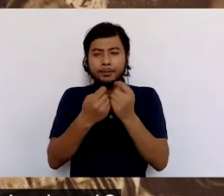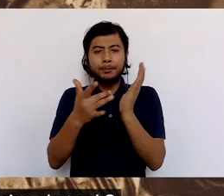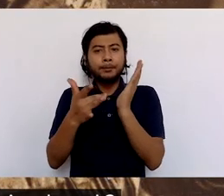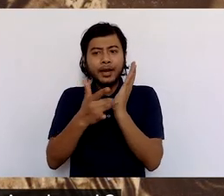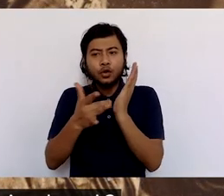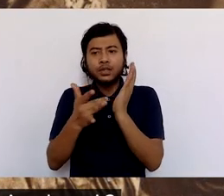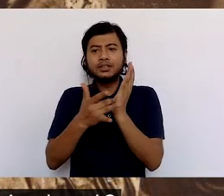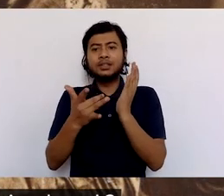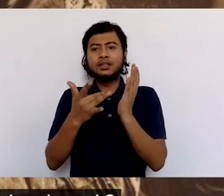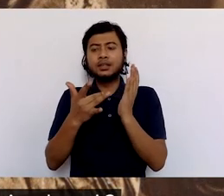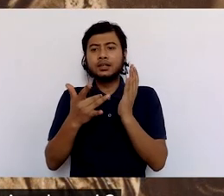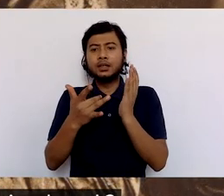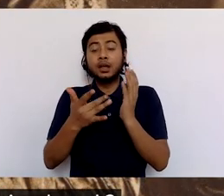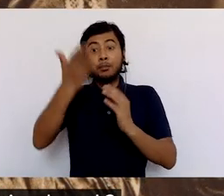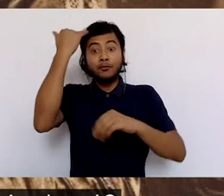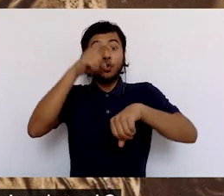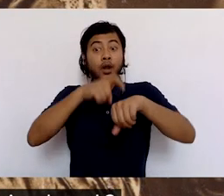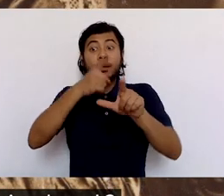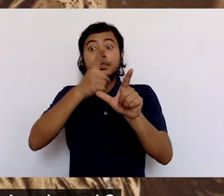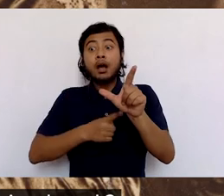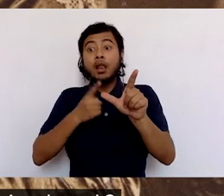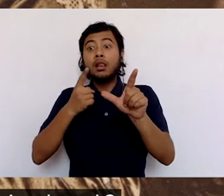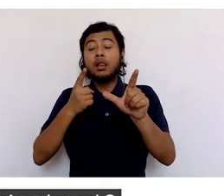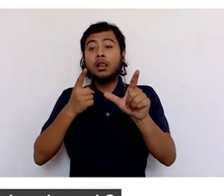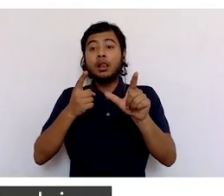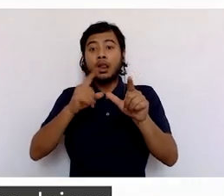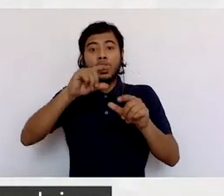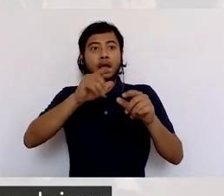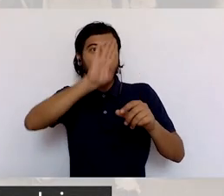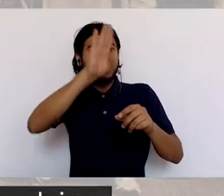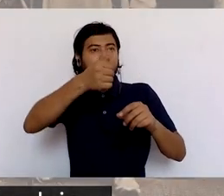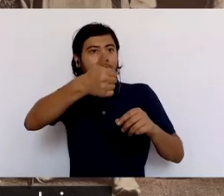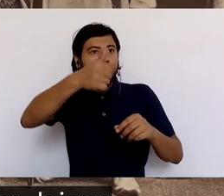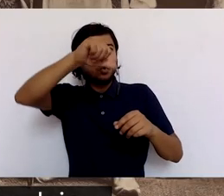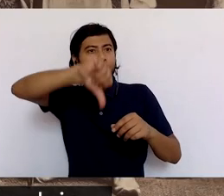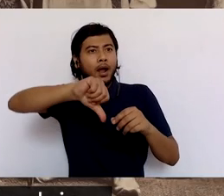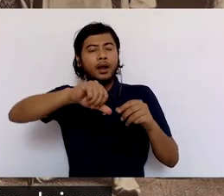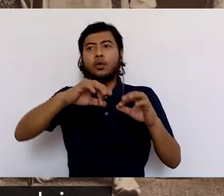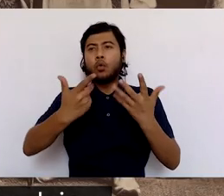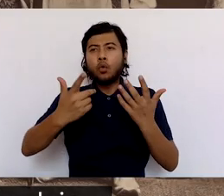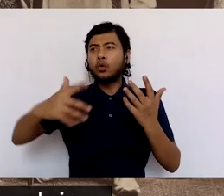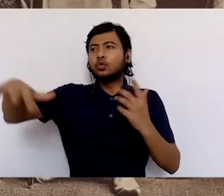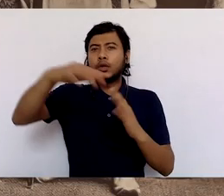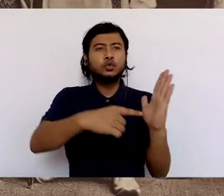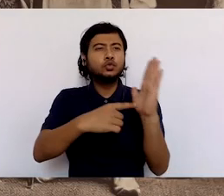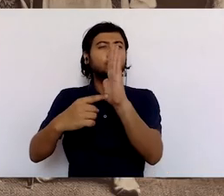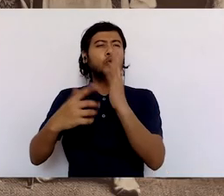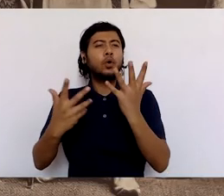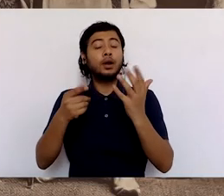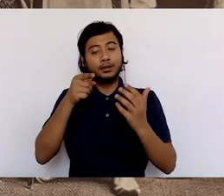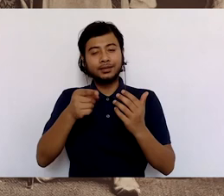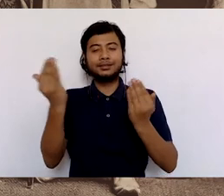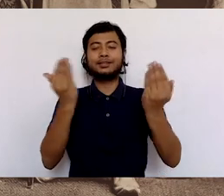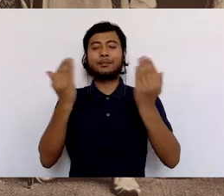in which an image was made, and in which it circulated? These are some of the points we compared between the Jodhpur and MAP